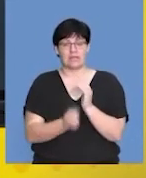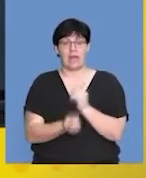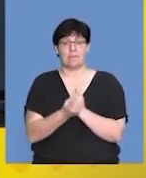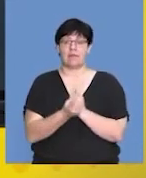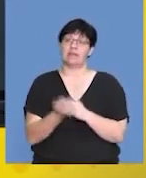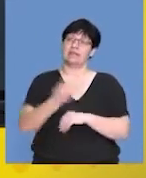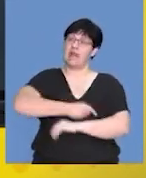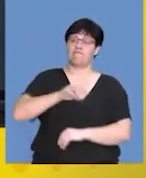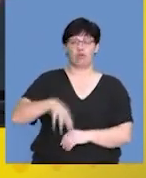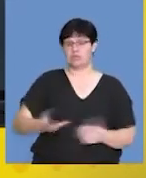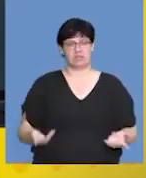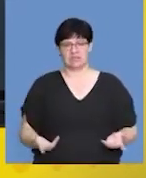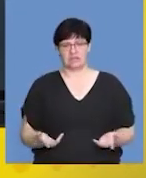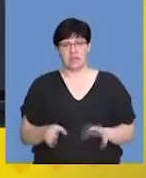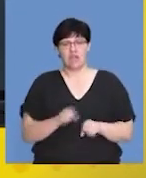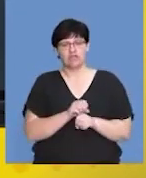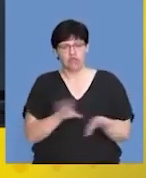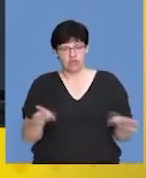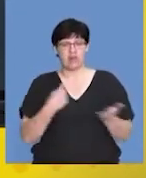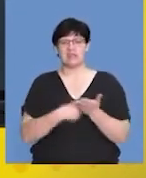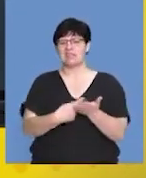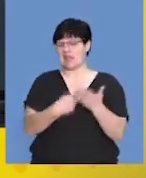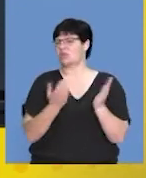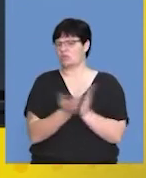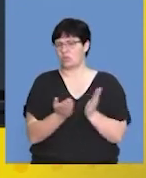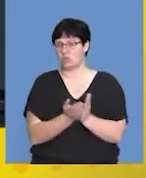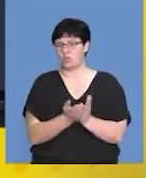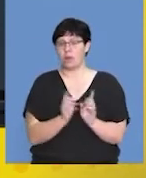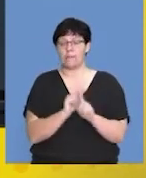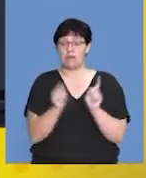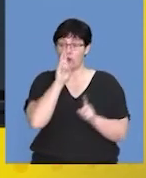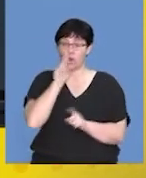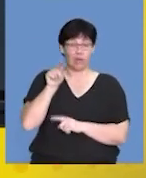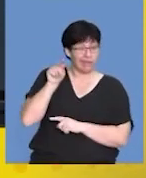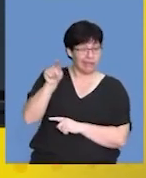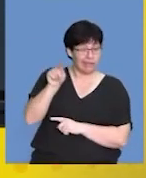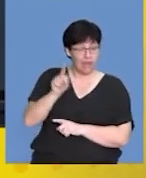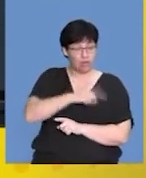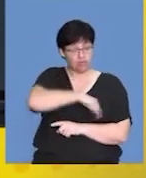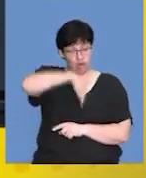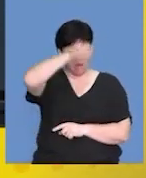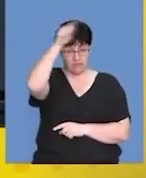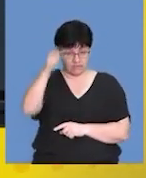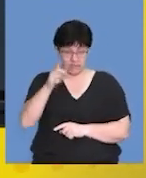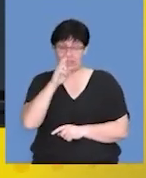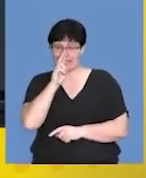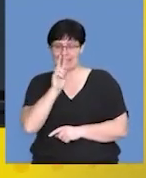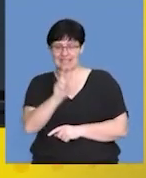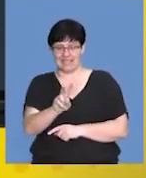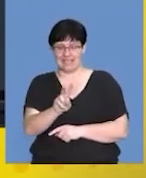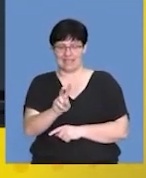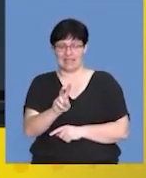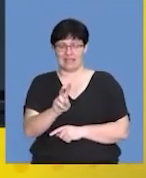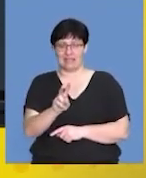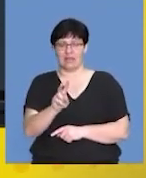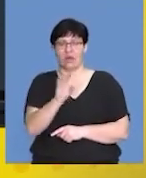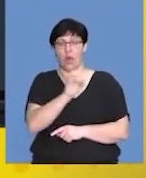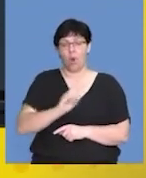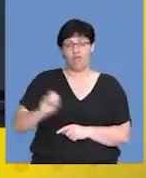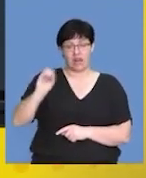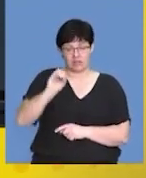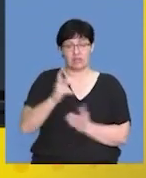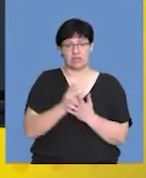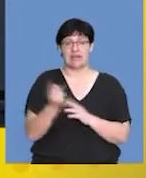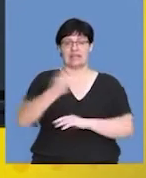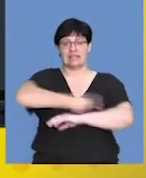on day 14, which is generally what we discussed in school. But if you look clearly at this graph, you can clearly see that ovulation was